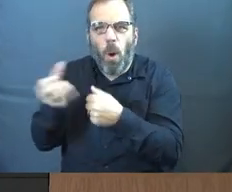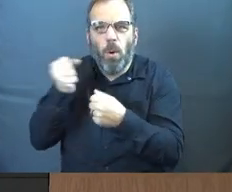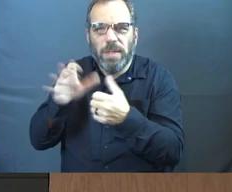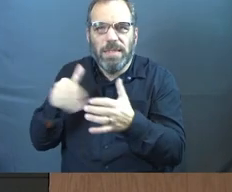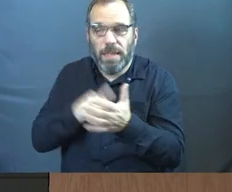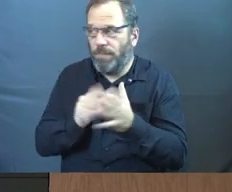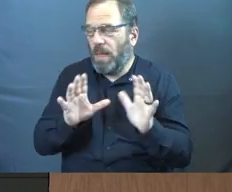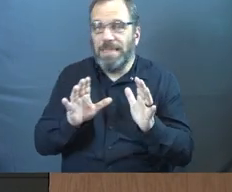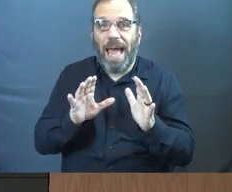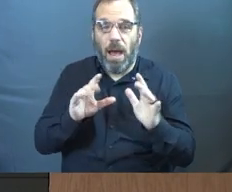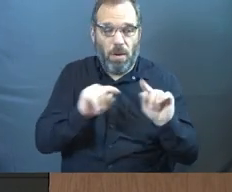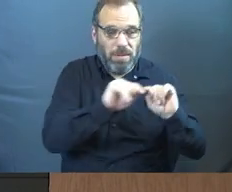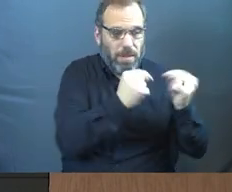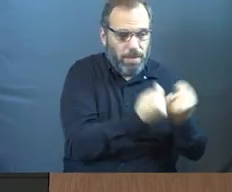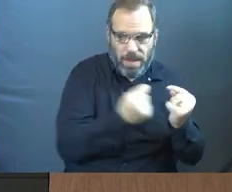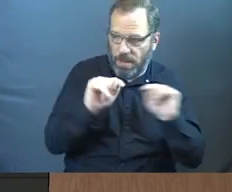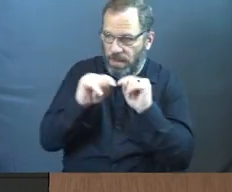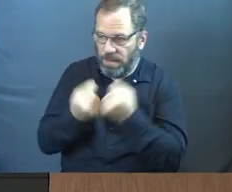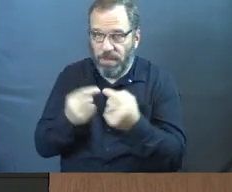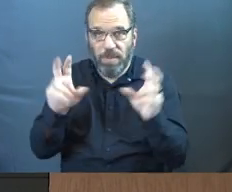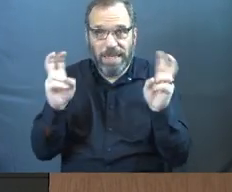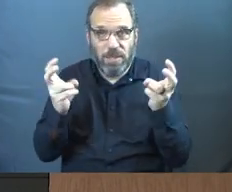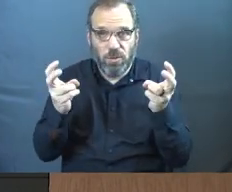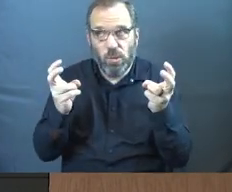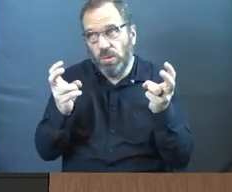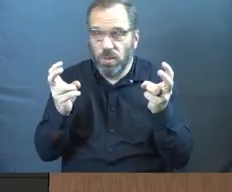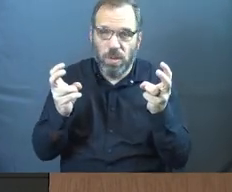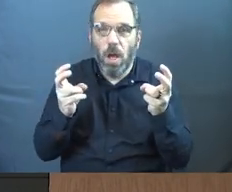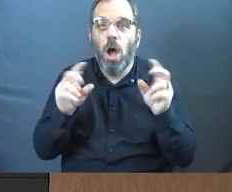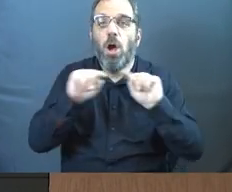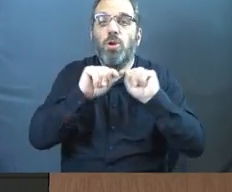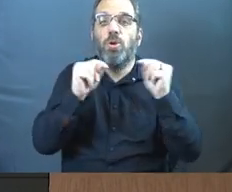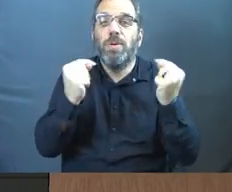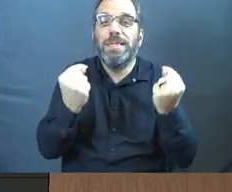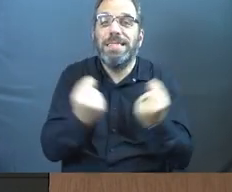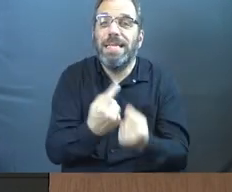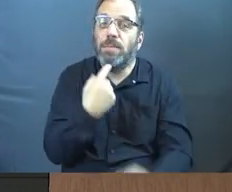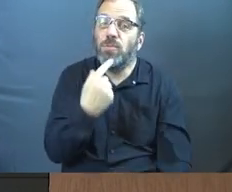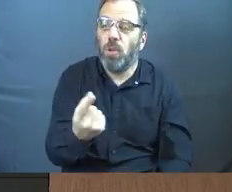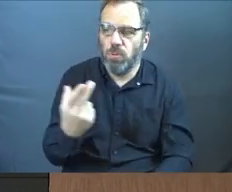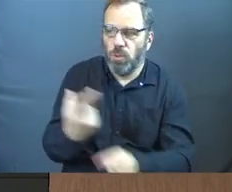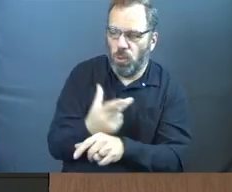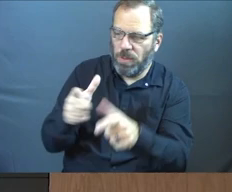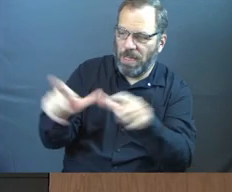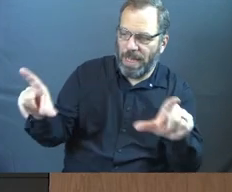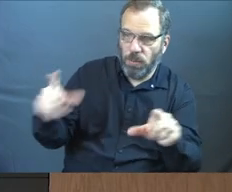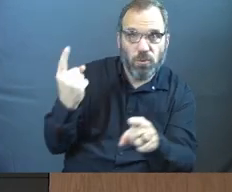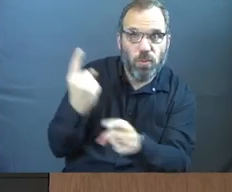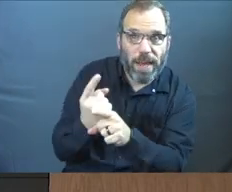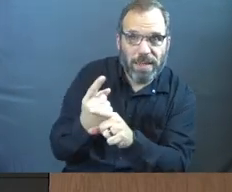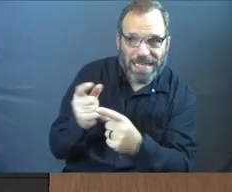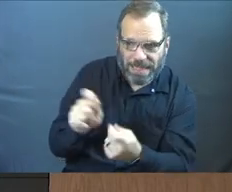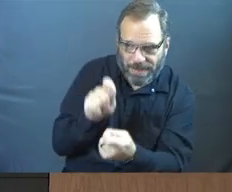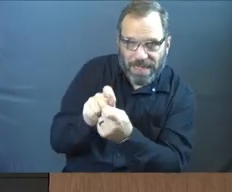And depending on what team you're on on this issue, your team has told you to use certain language, haven't they?